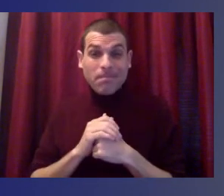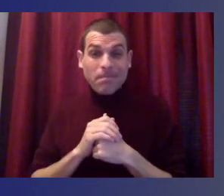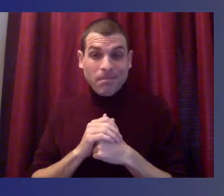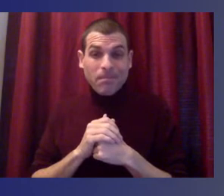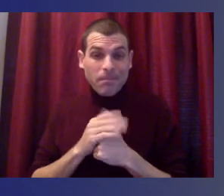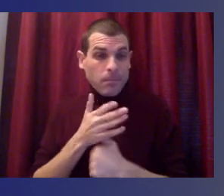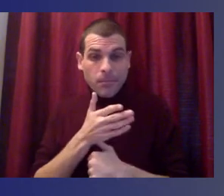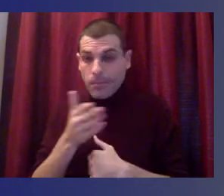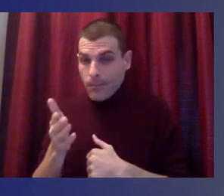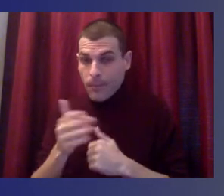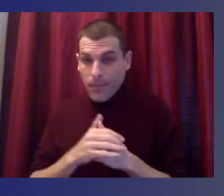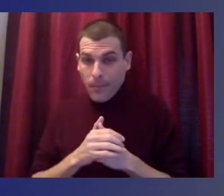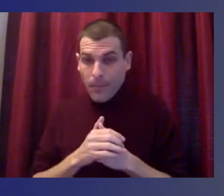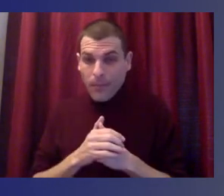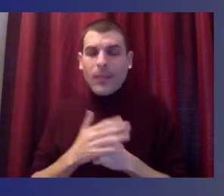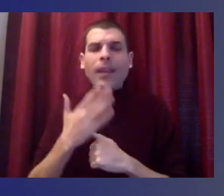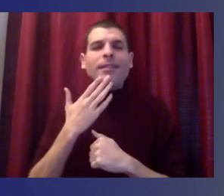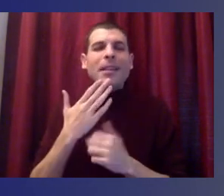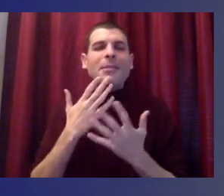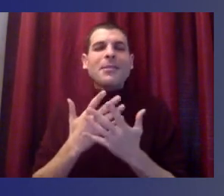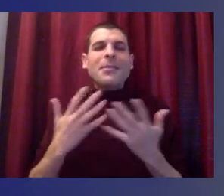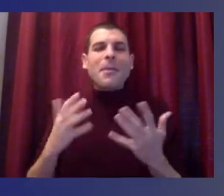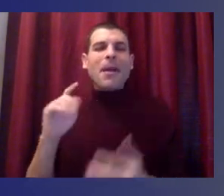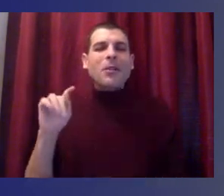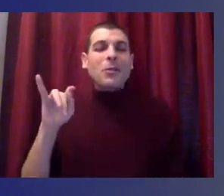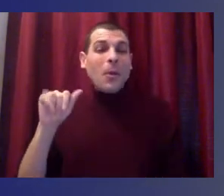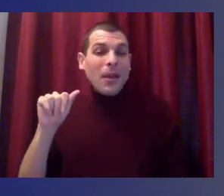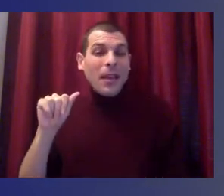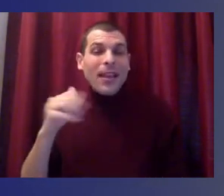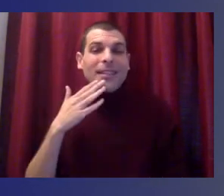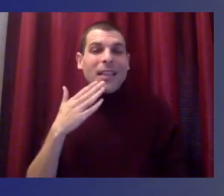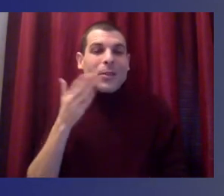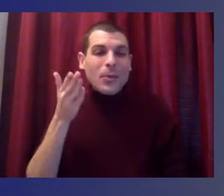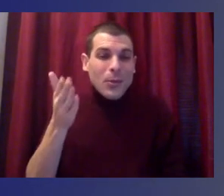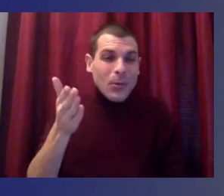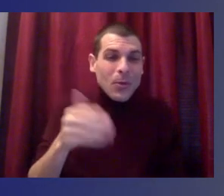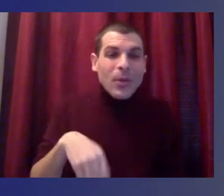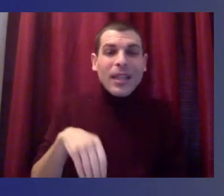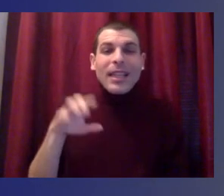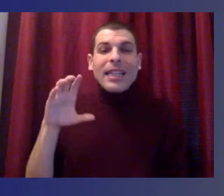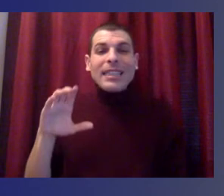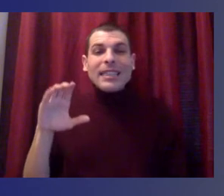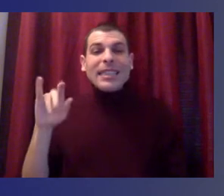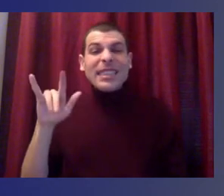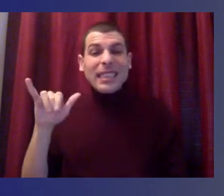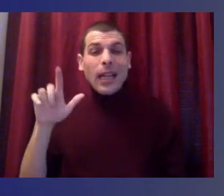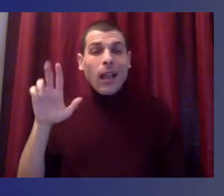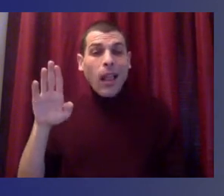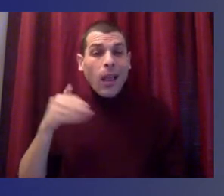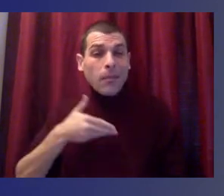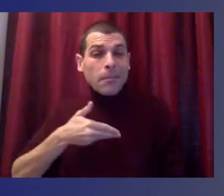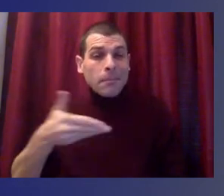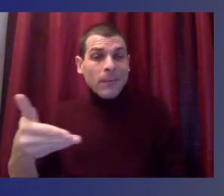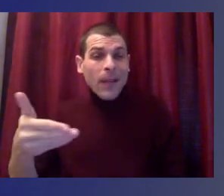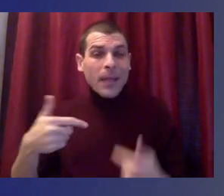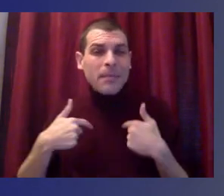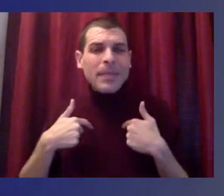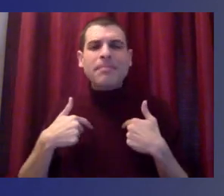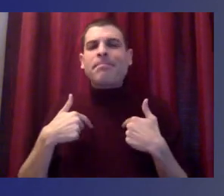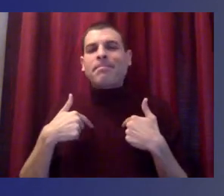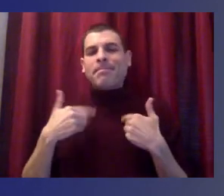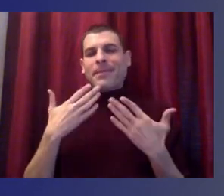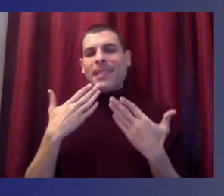Thank you so much, Toya. Thanks to you and City Club for including me in this event. I'm really excited to be part of this